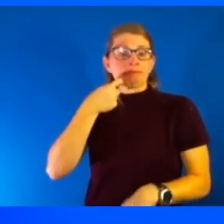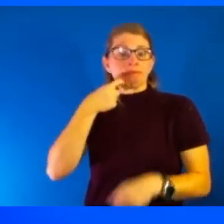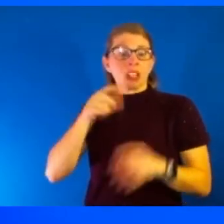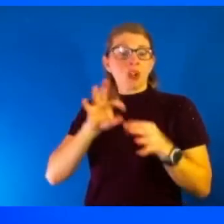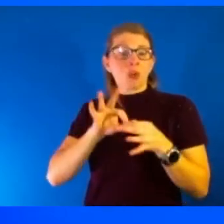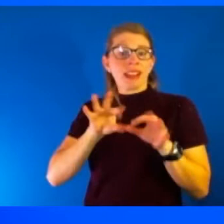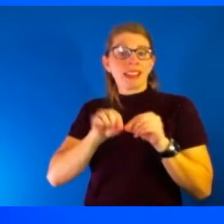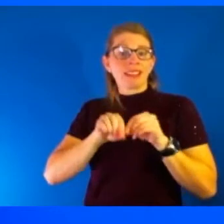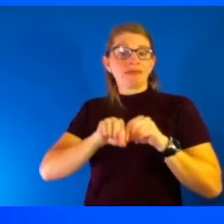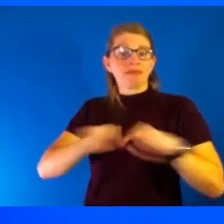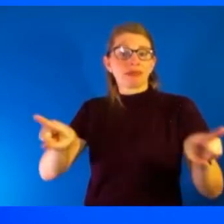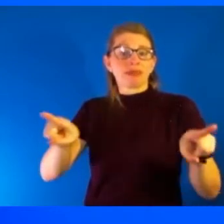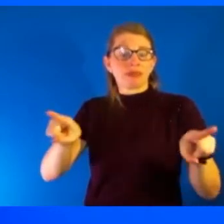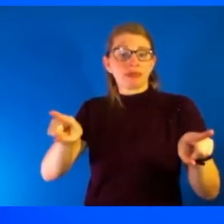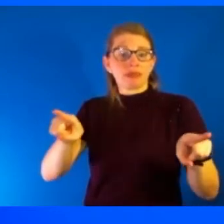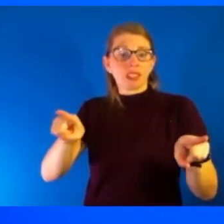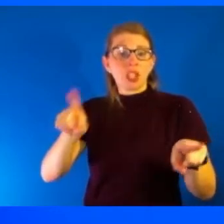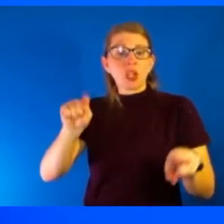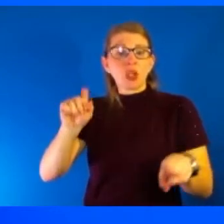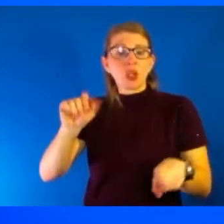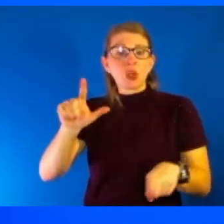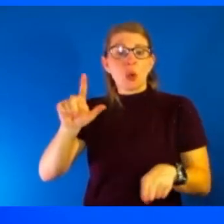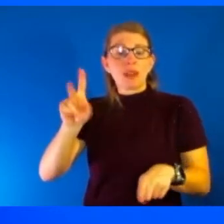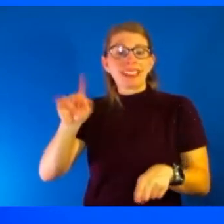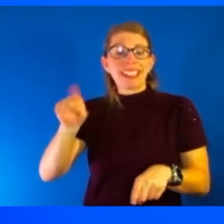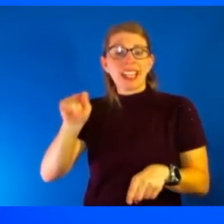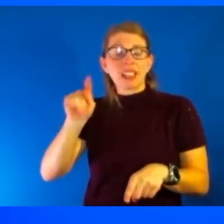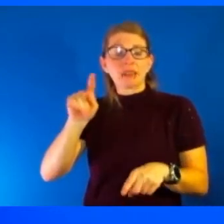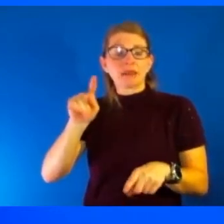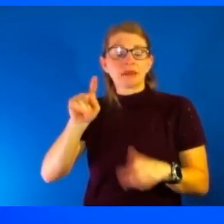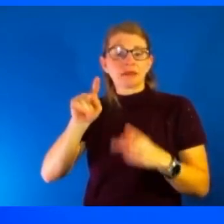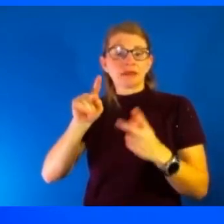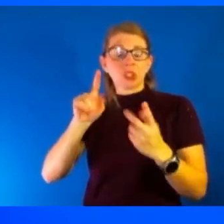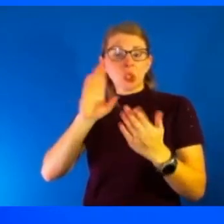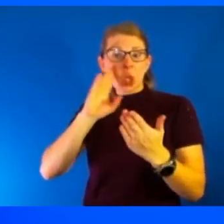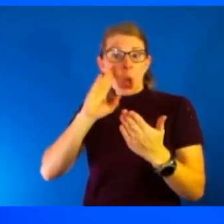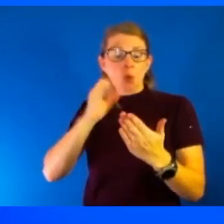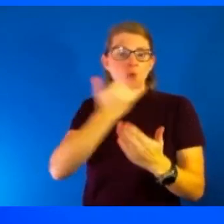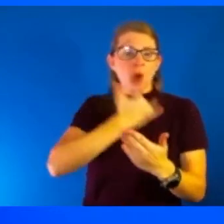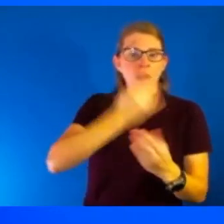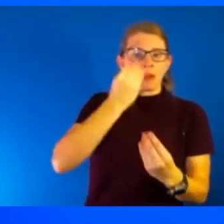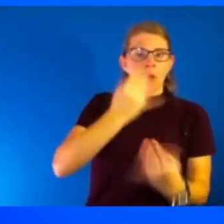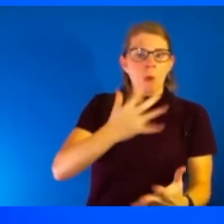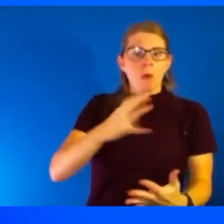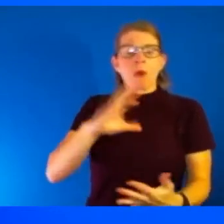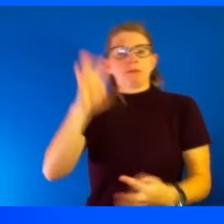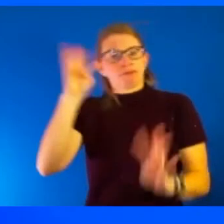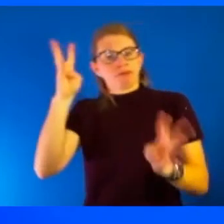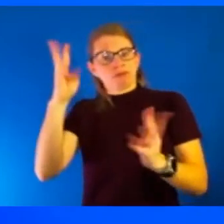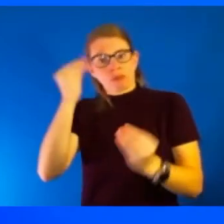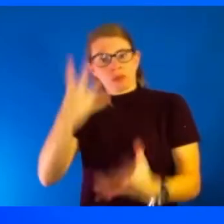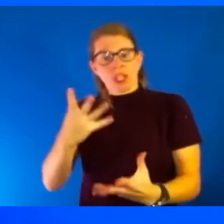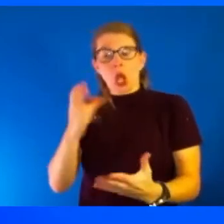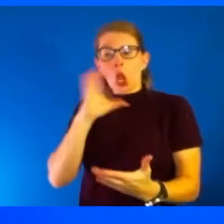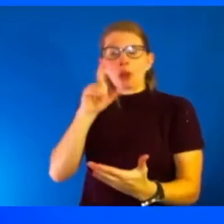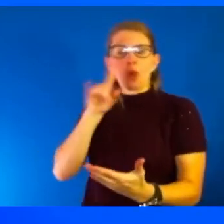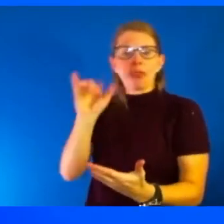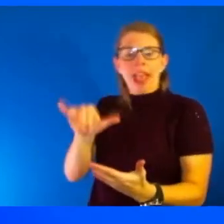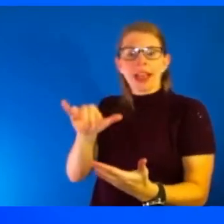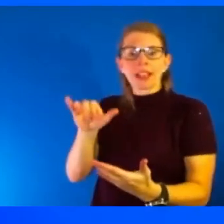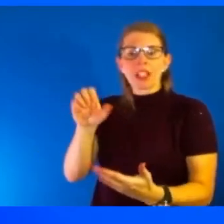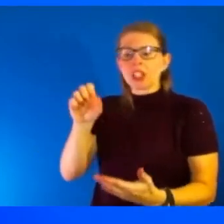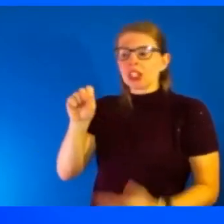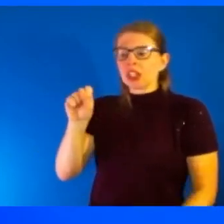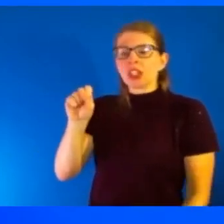combat misinformation and disinformation and would encourage everyone to look for that on the Surgeon General's website,